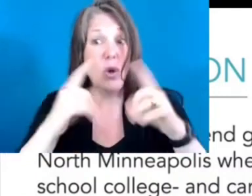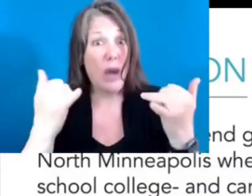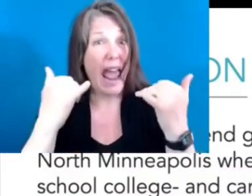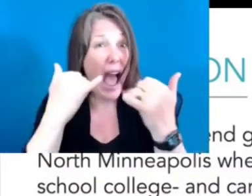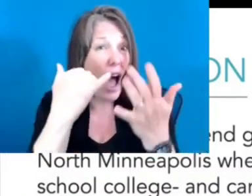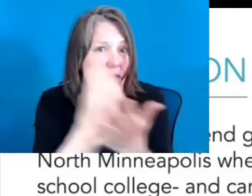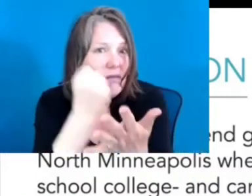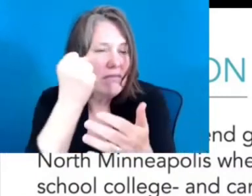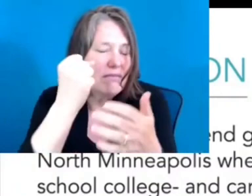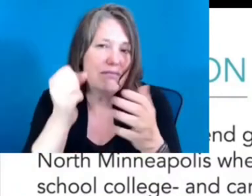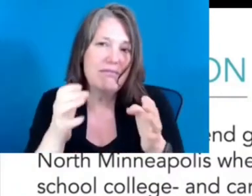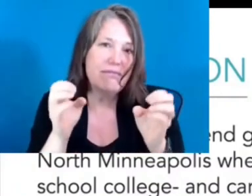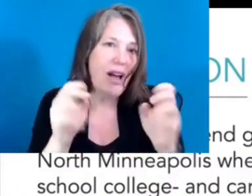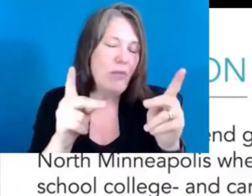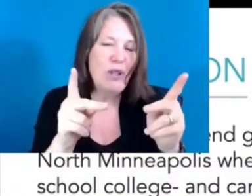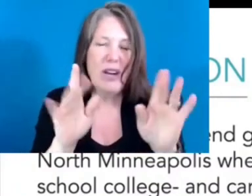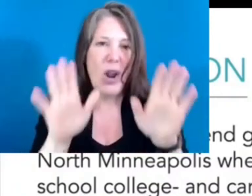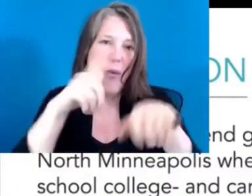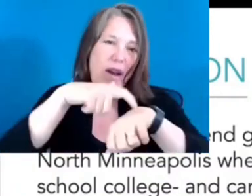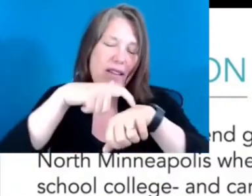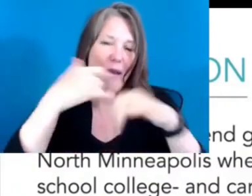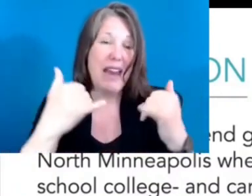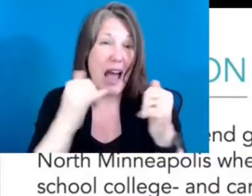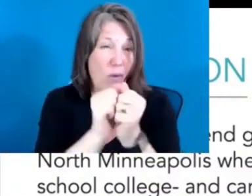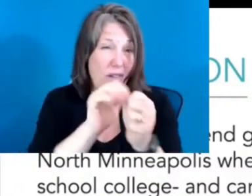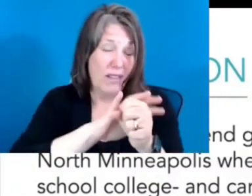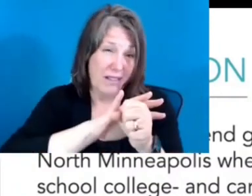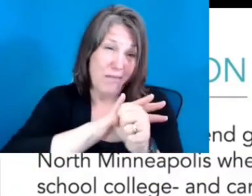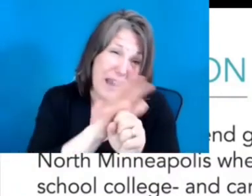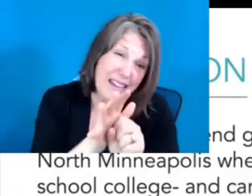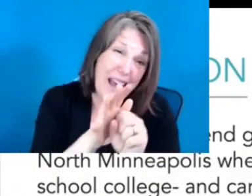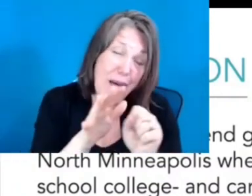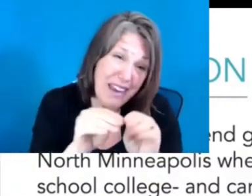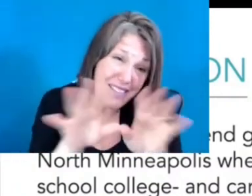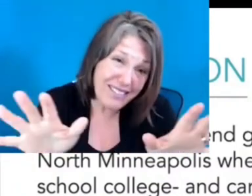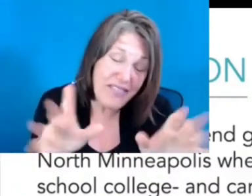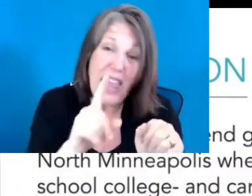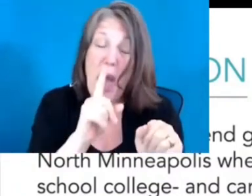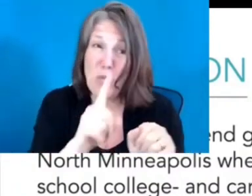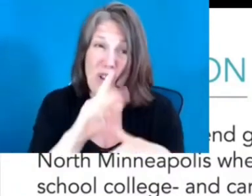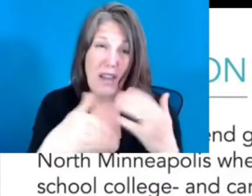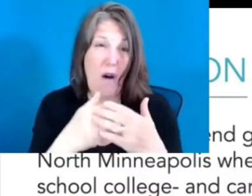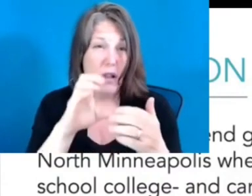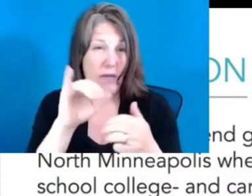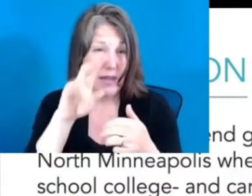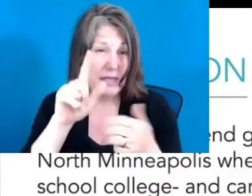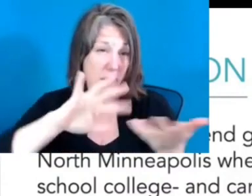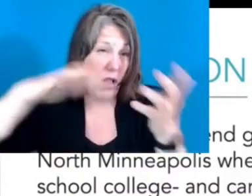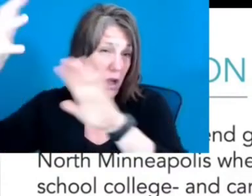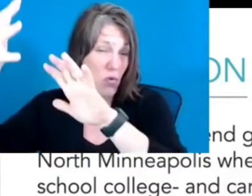great opportunity that, that, that, that, pandemic has afforded us and the civil unrest to